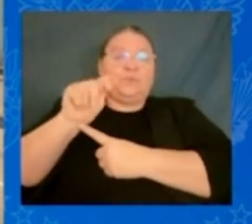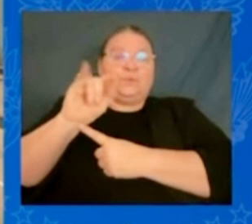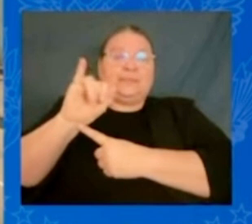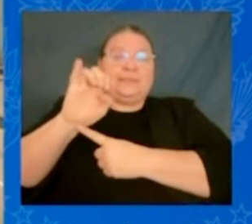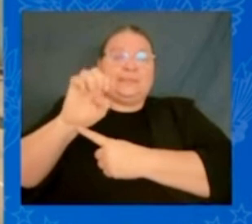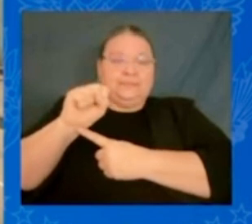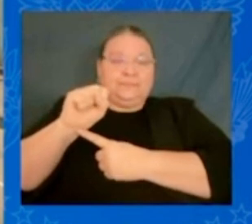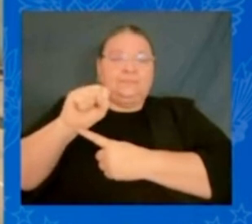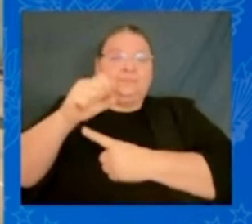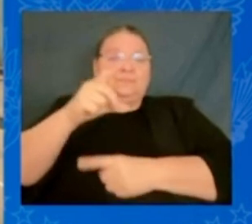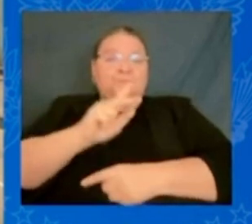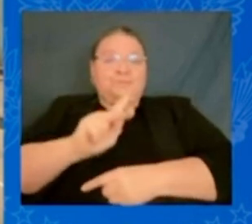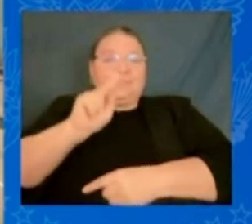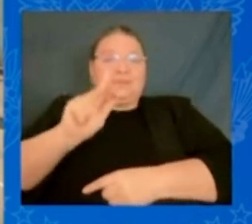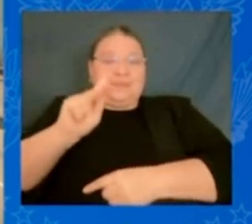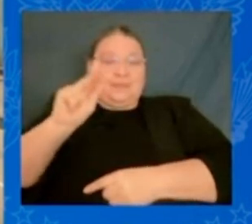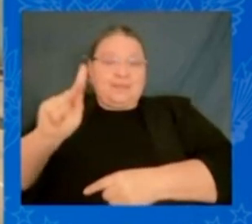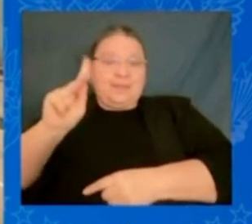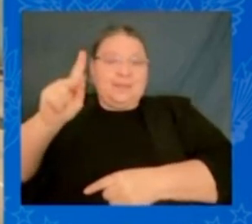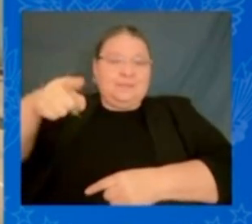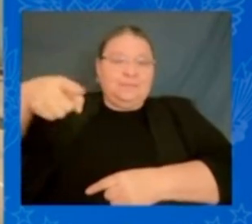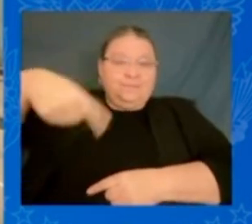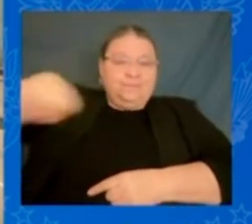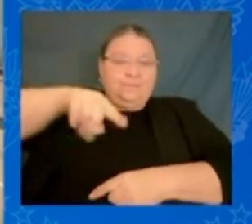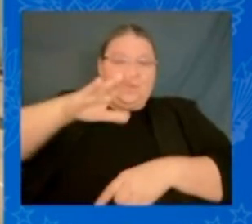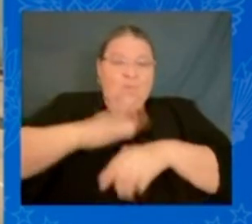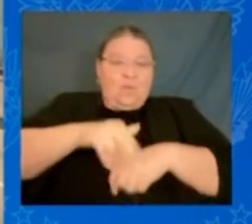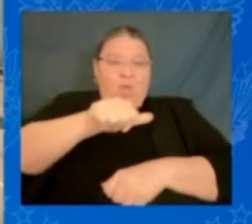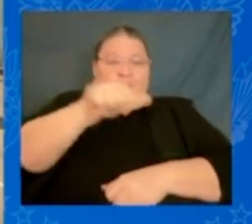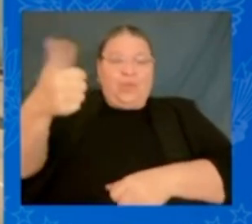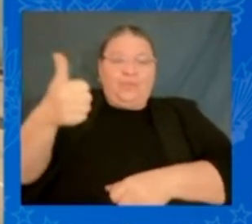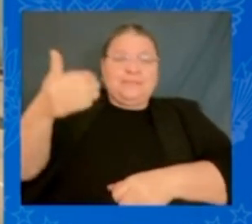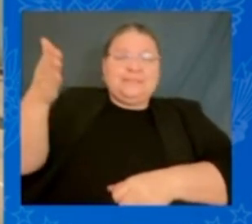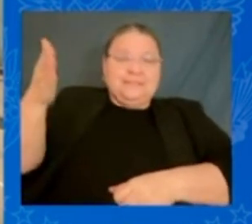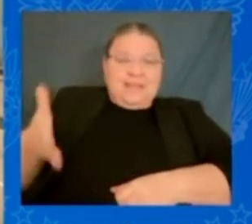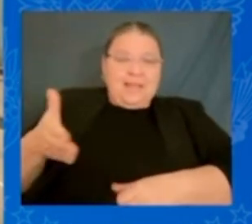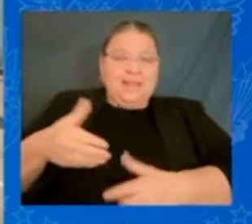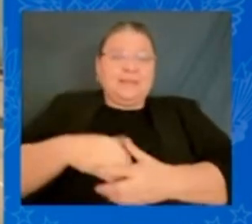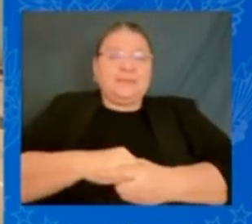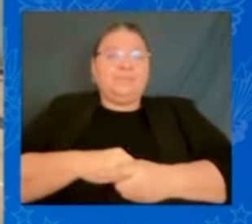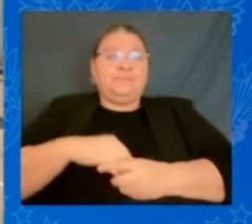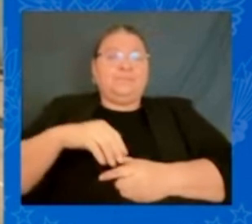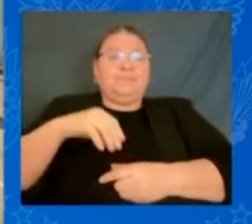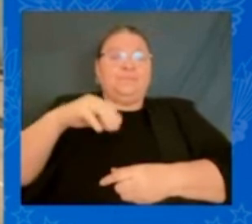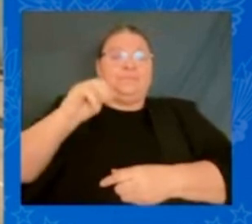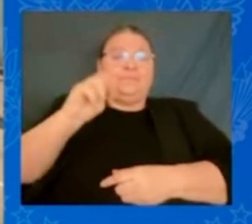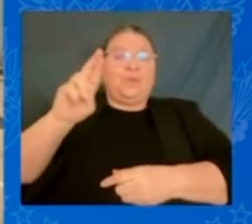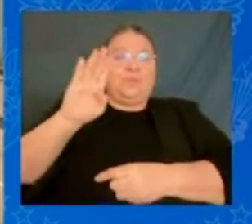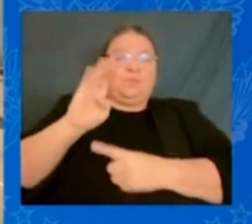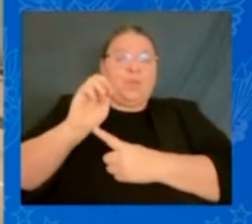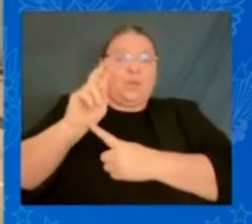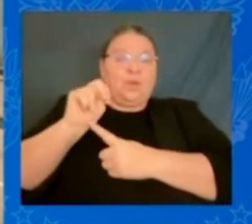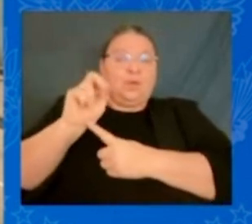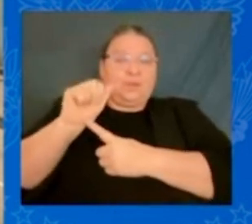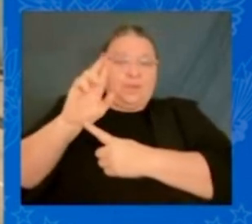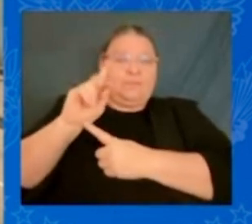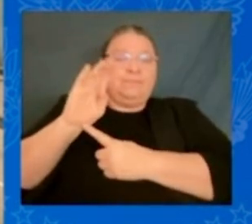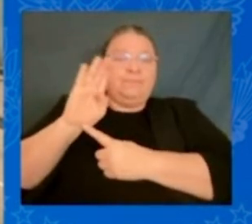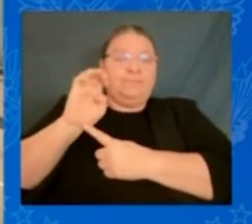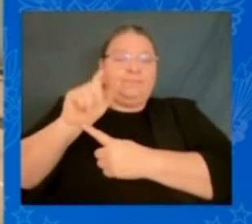Foot soldiers like Charles Bonner, and Betty Fights, and Evelyn Mann, and many others